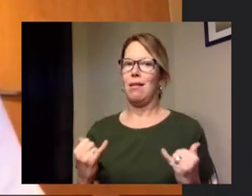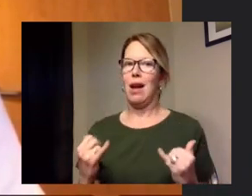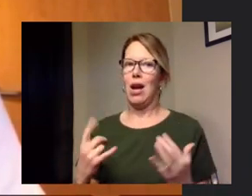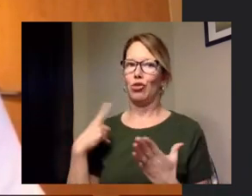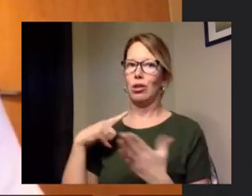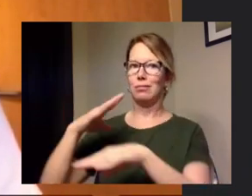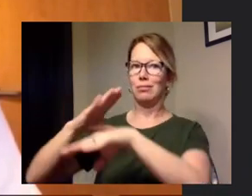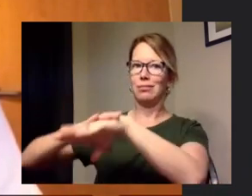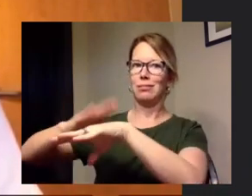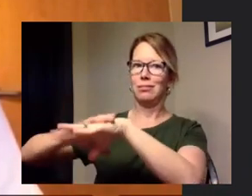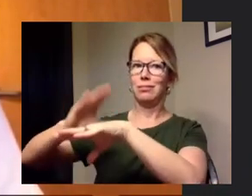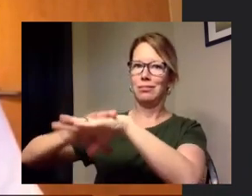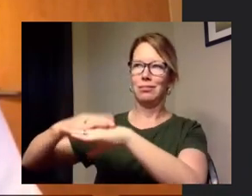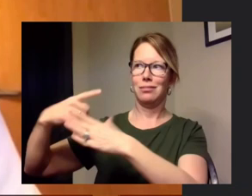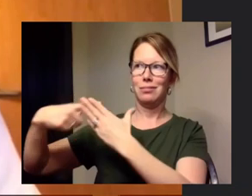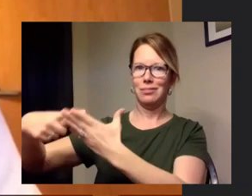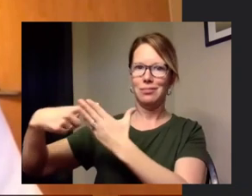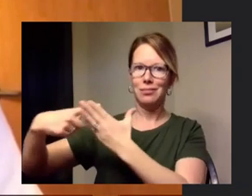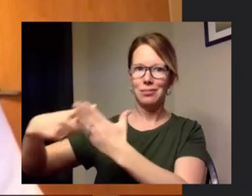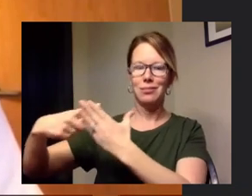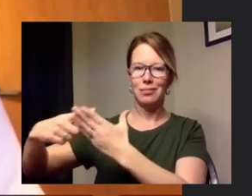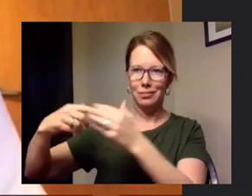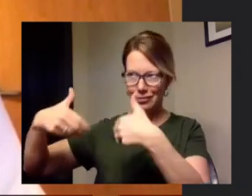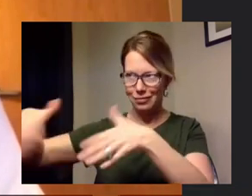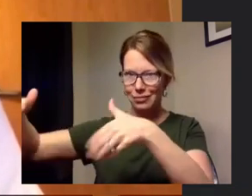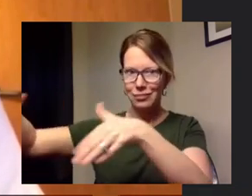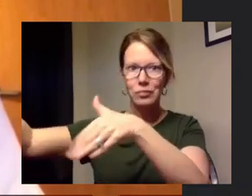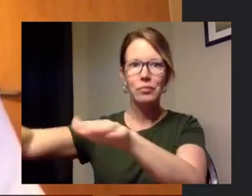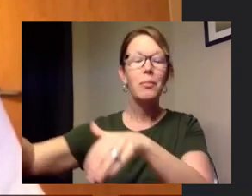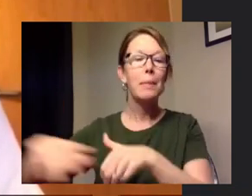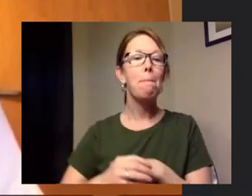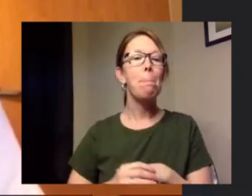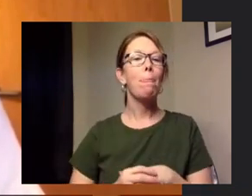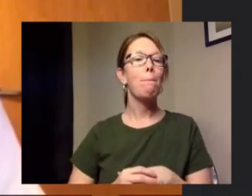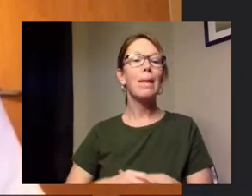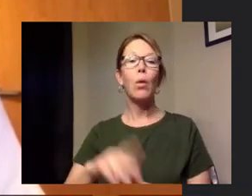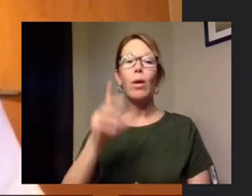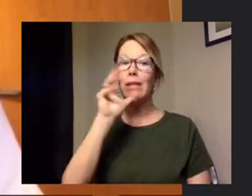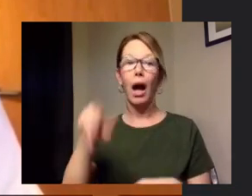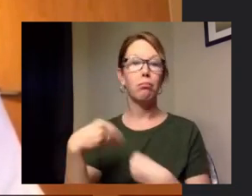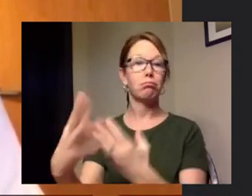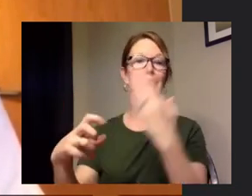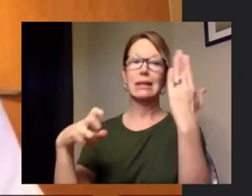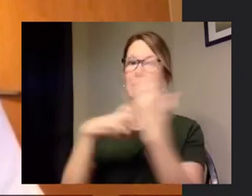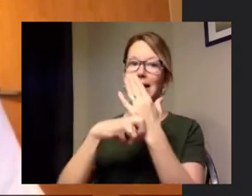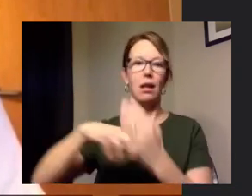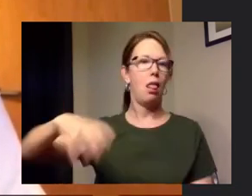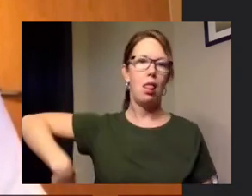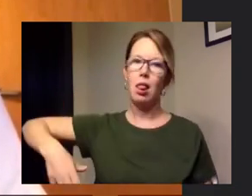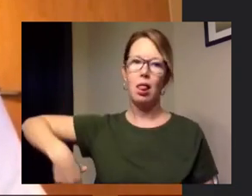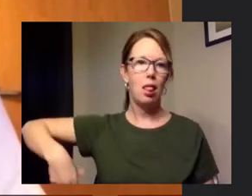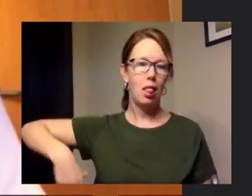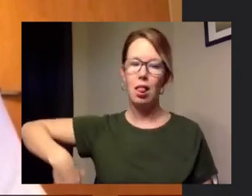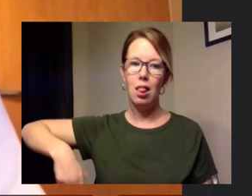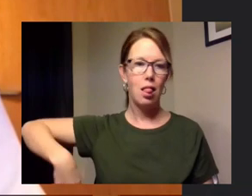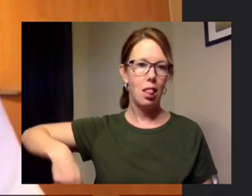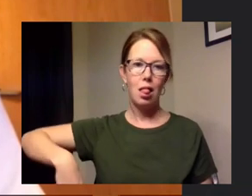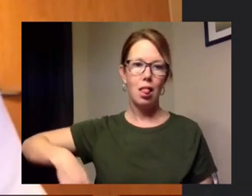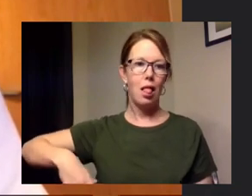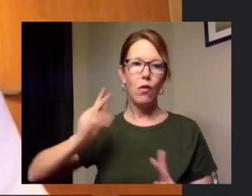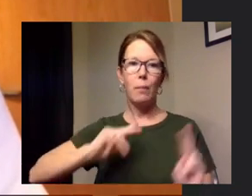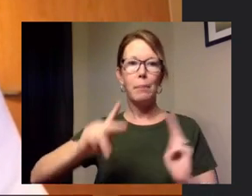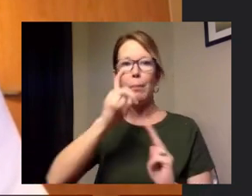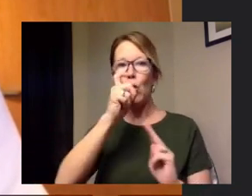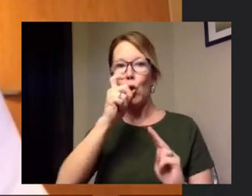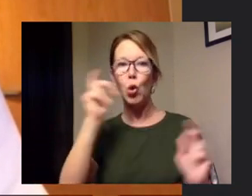information about how to stay safe and remain safe we have not issued any tickets at this point on folks coming into town